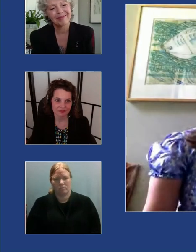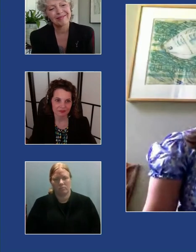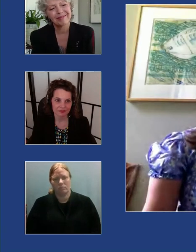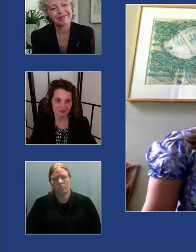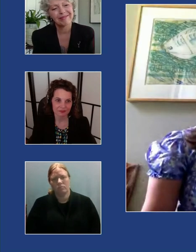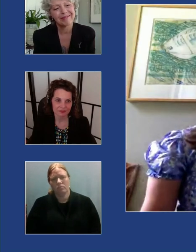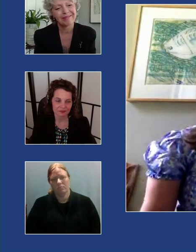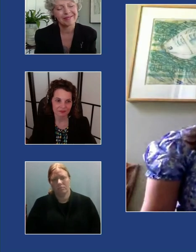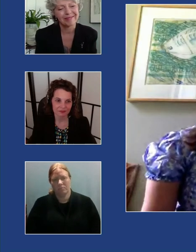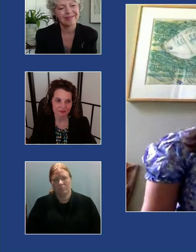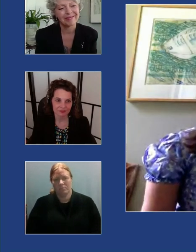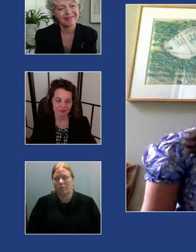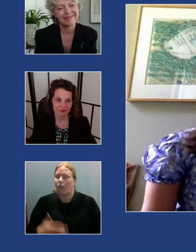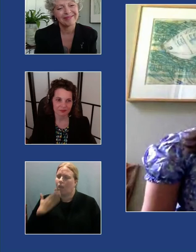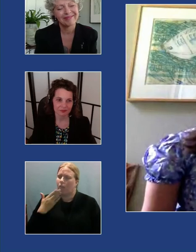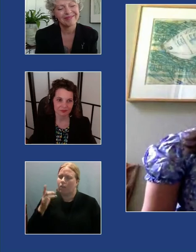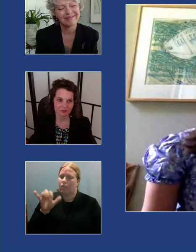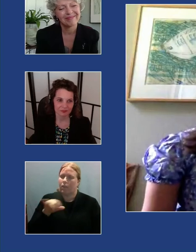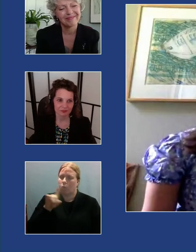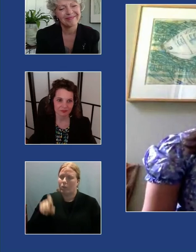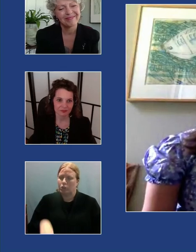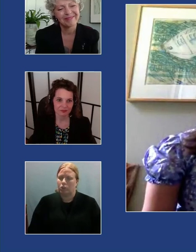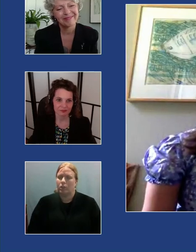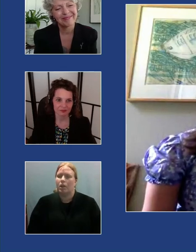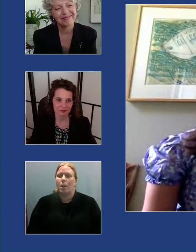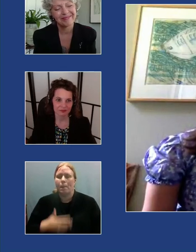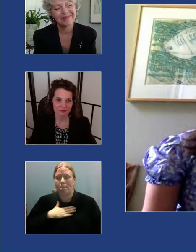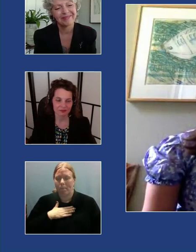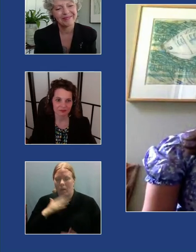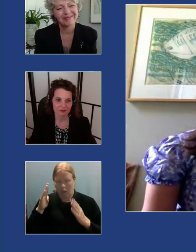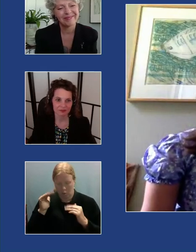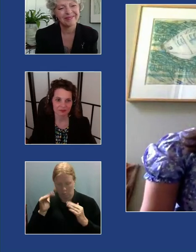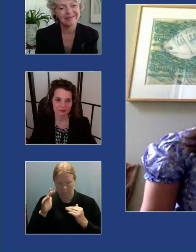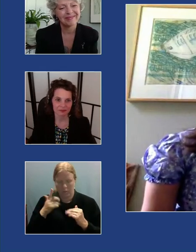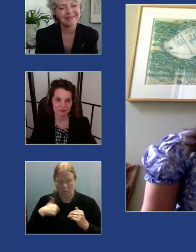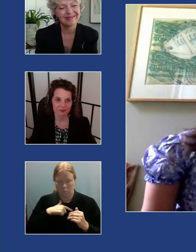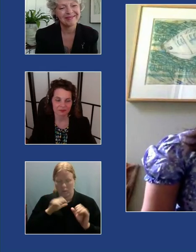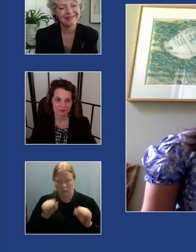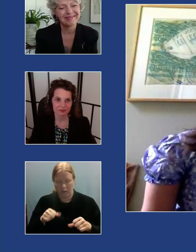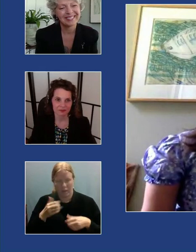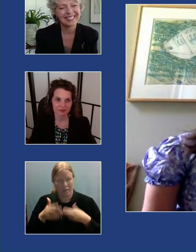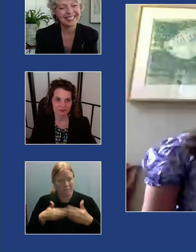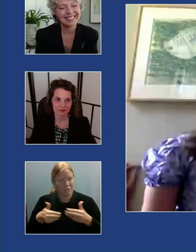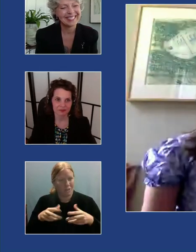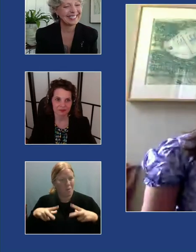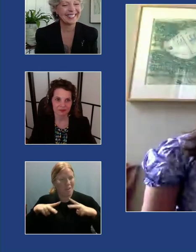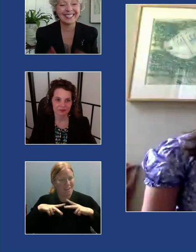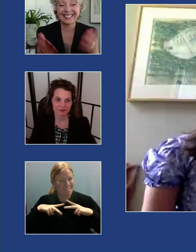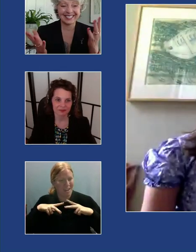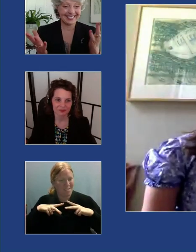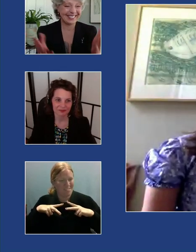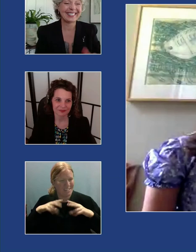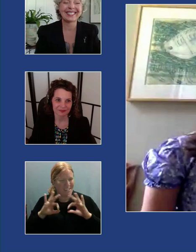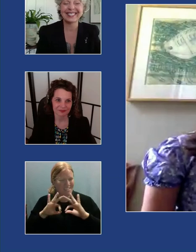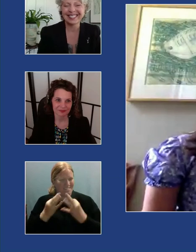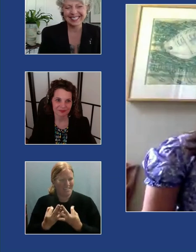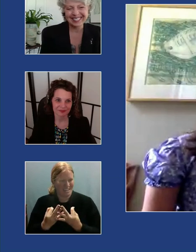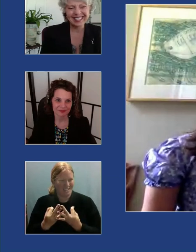so thank you for that question um my hope is that we can eventually go on a family vacation together